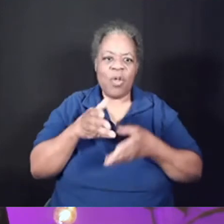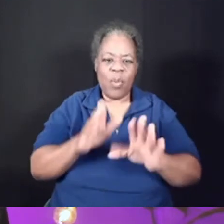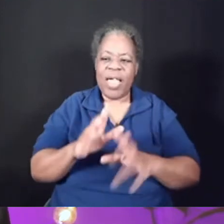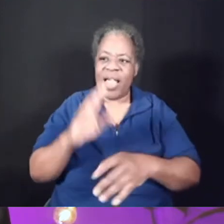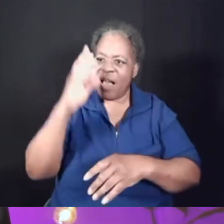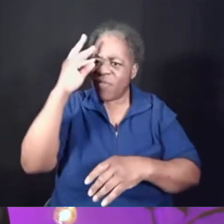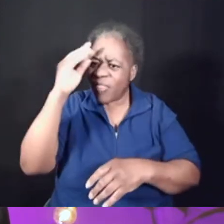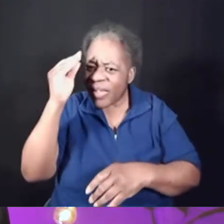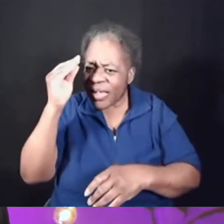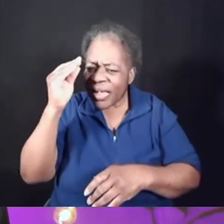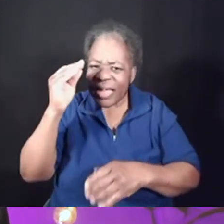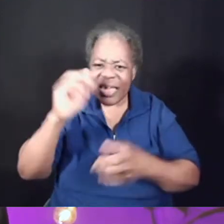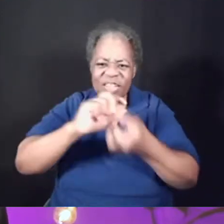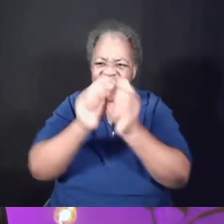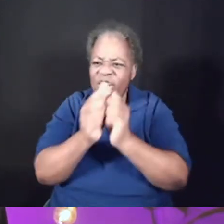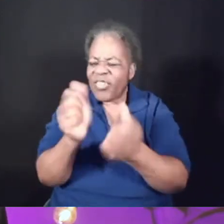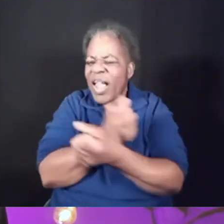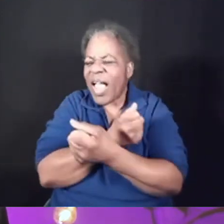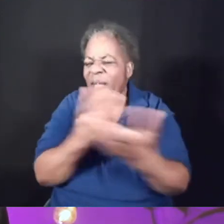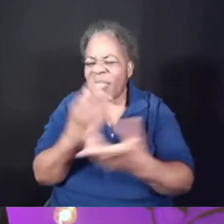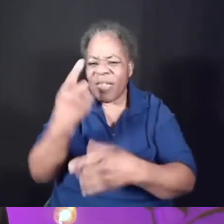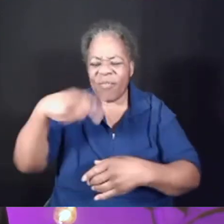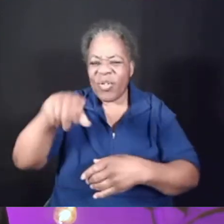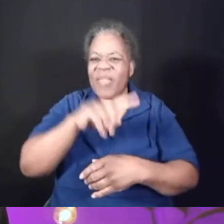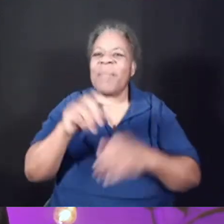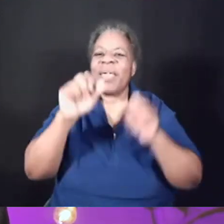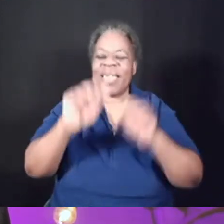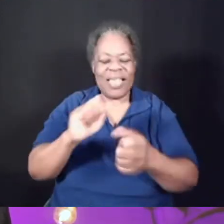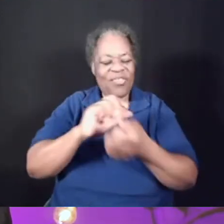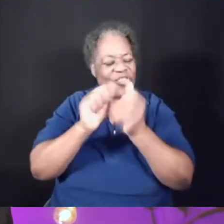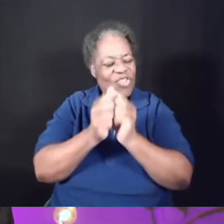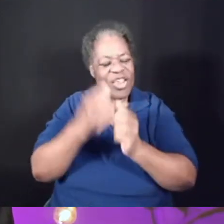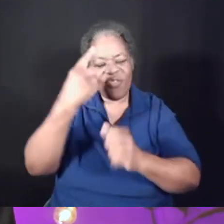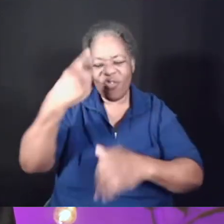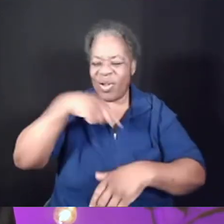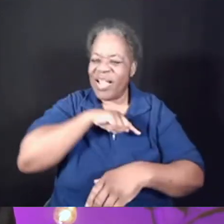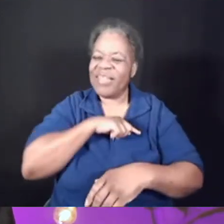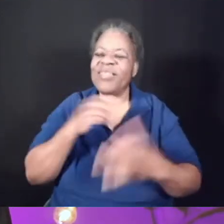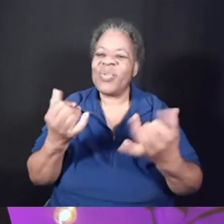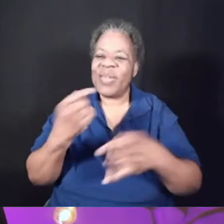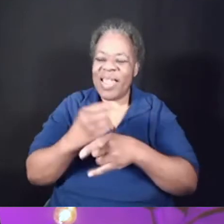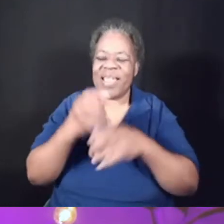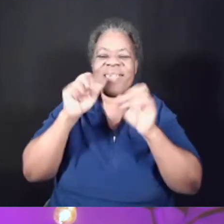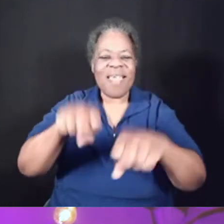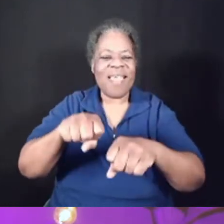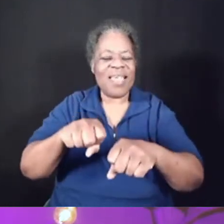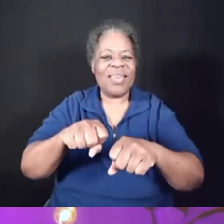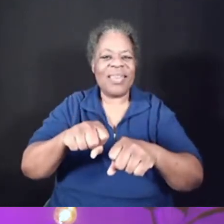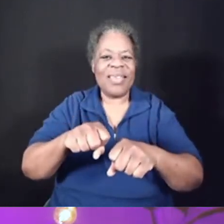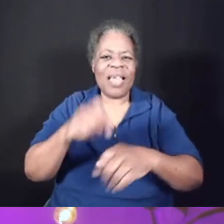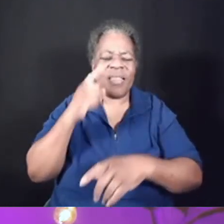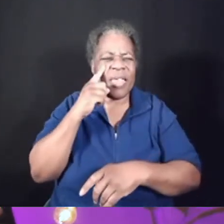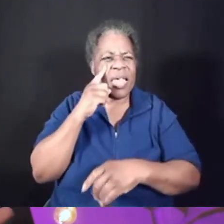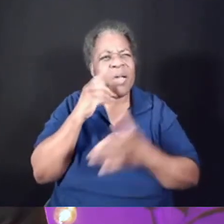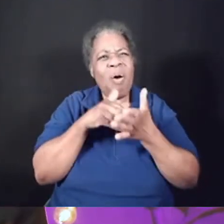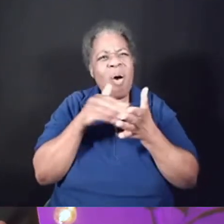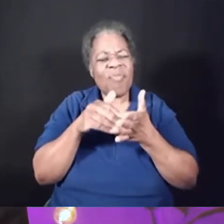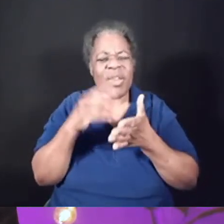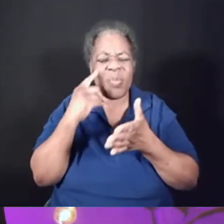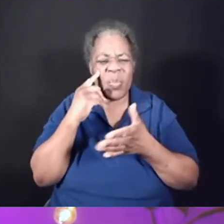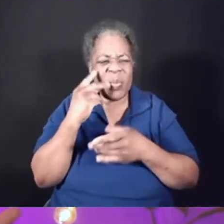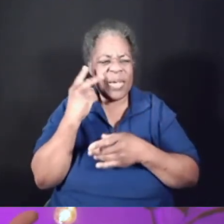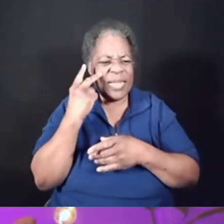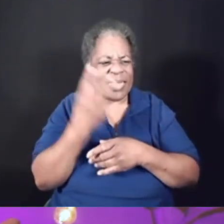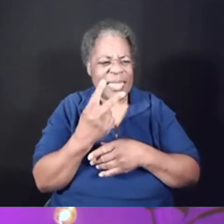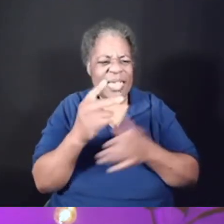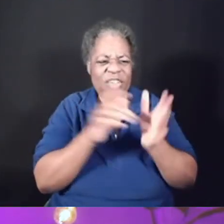and it can change everything for us today. I just think, you know, too often we look at the way of Jesus, and we say something like